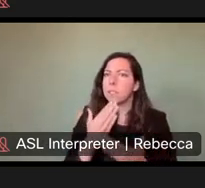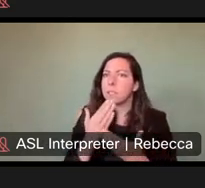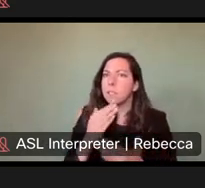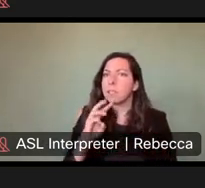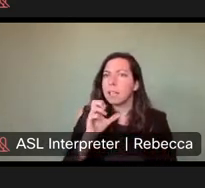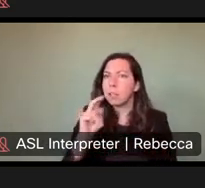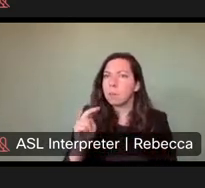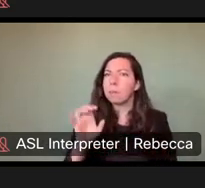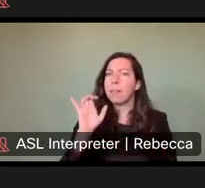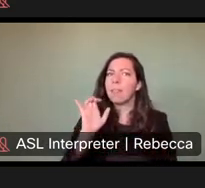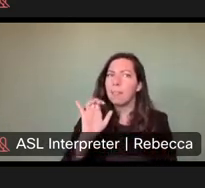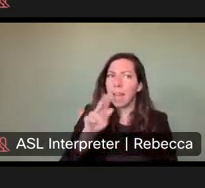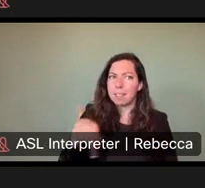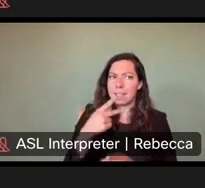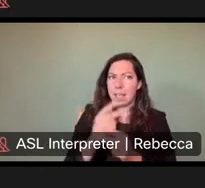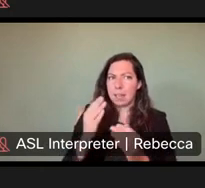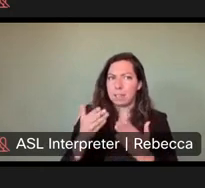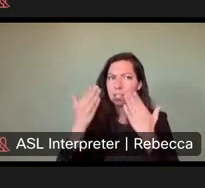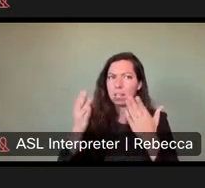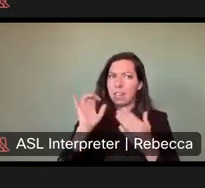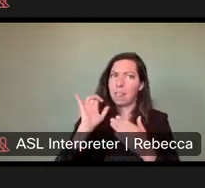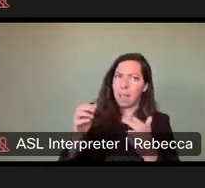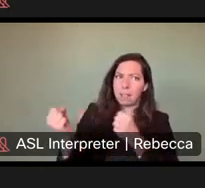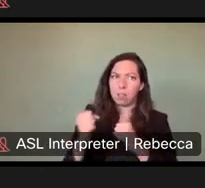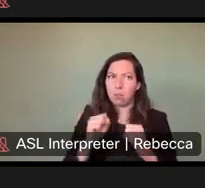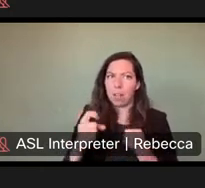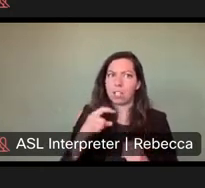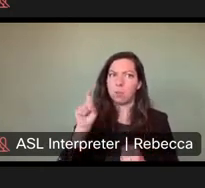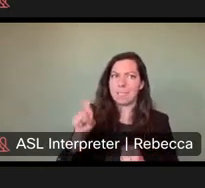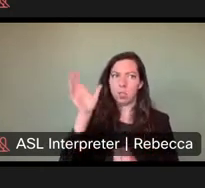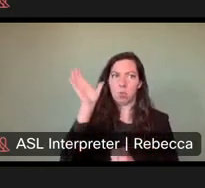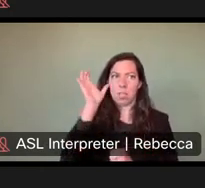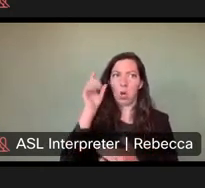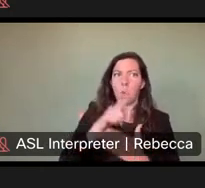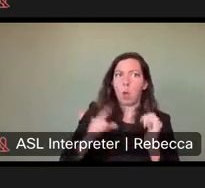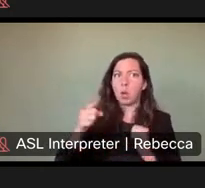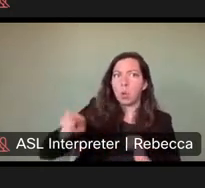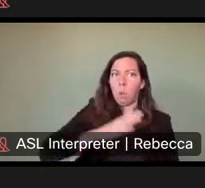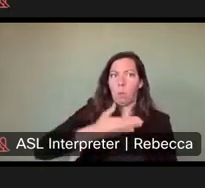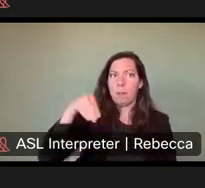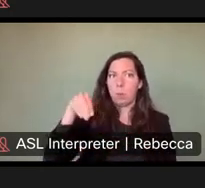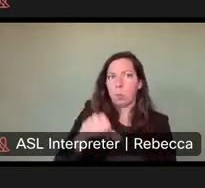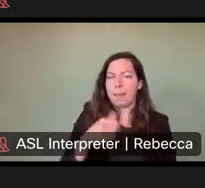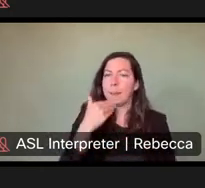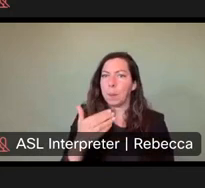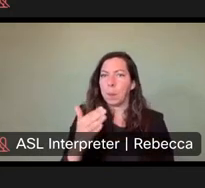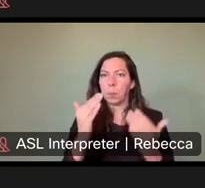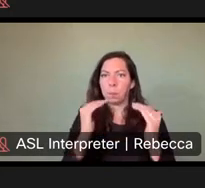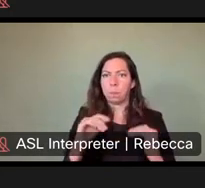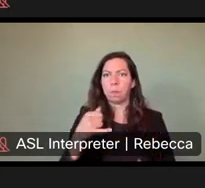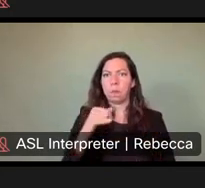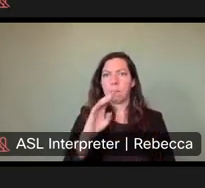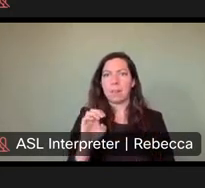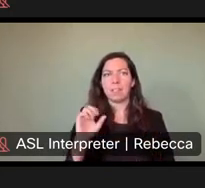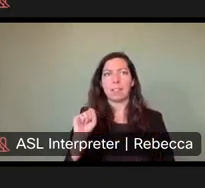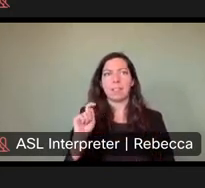kind of suggestions, uh. Strategies that we, we will appreciate and be of great value. Paige says Starleaf is expensive,